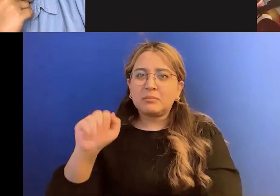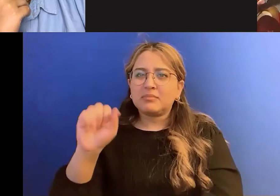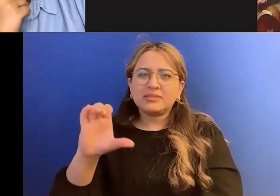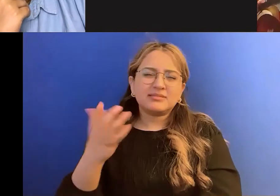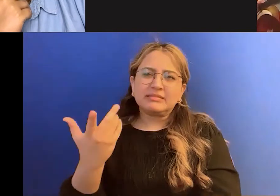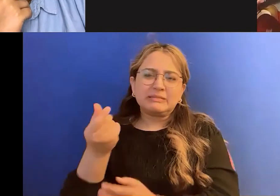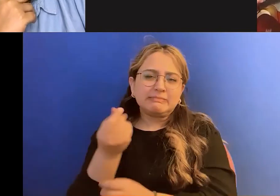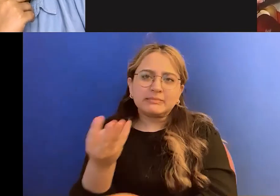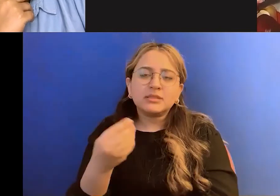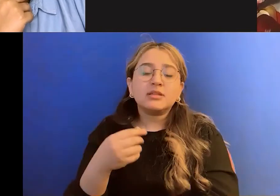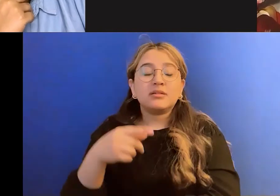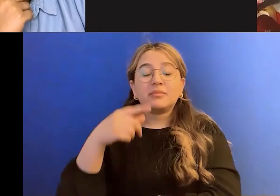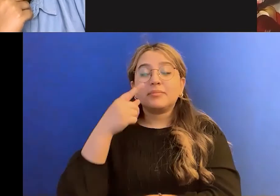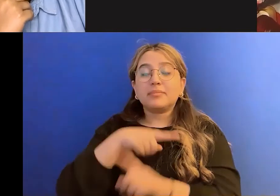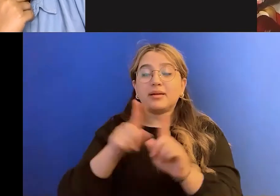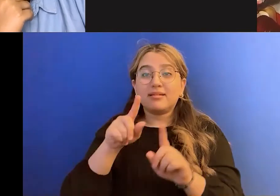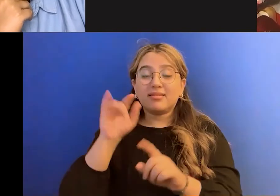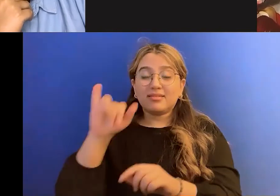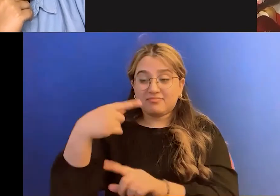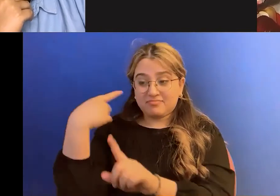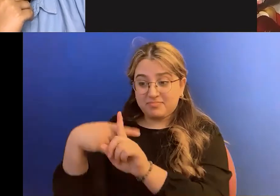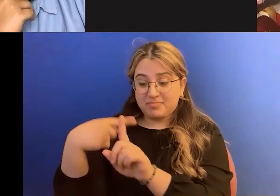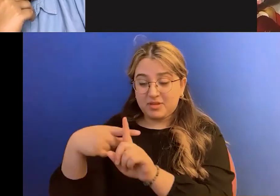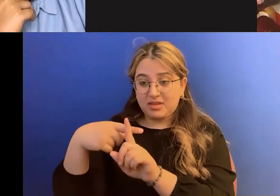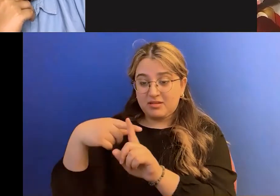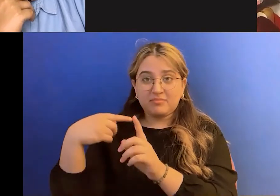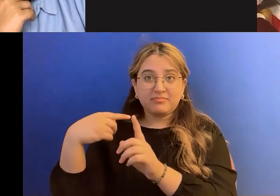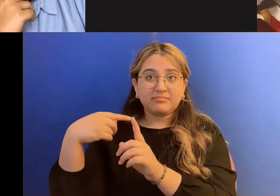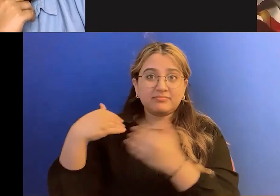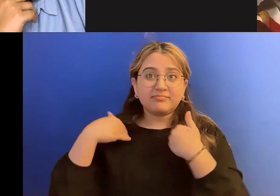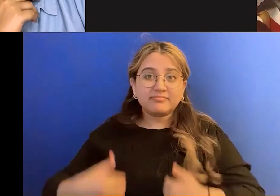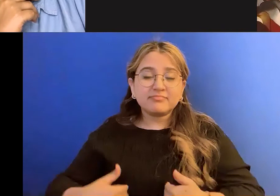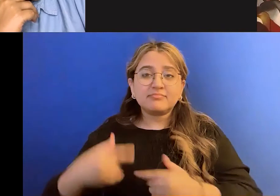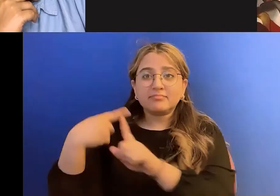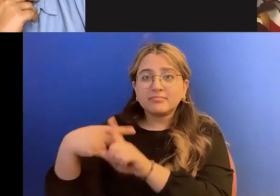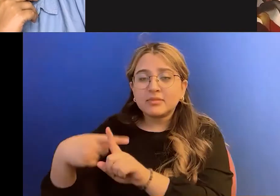and another thing could be just not having like